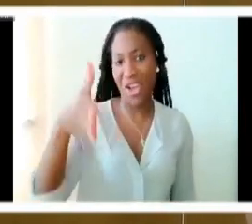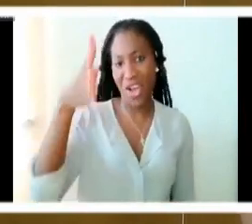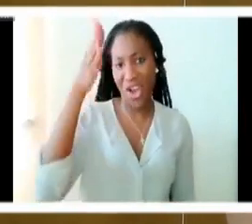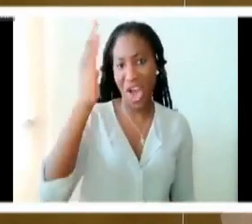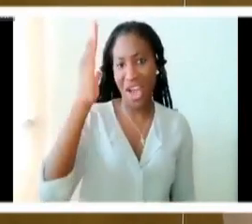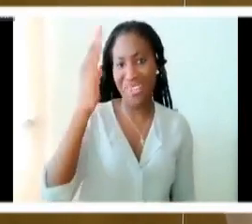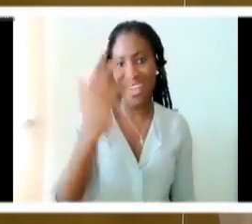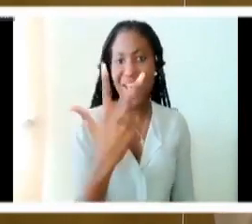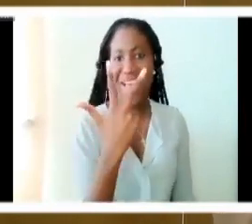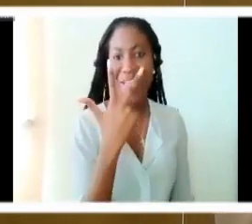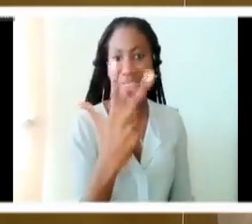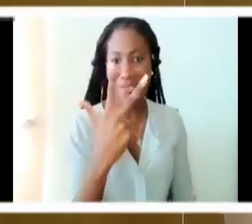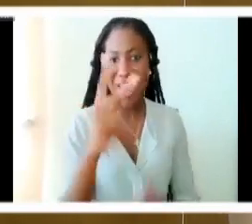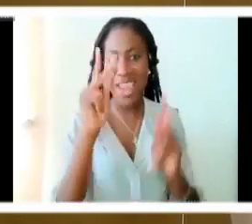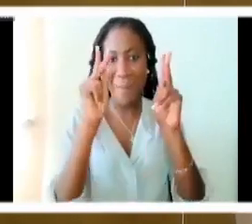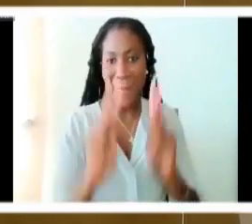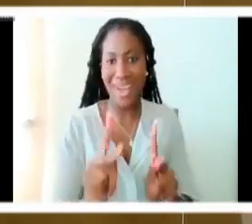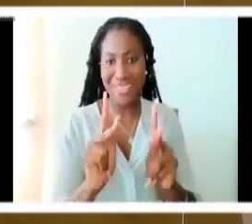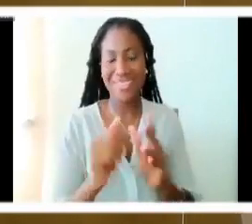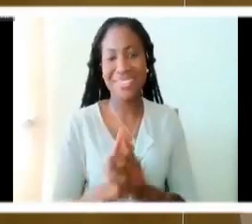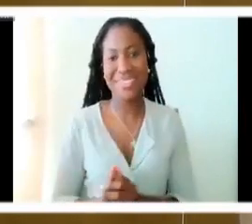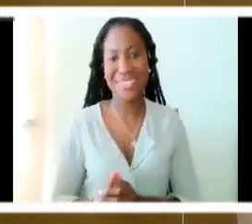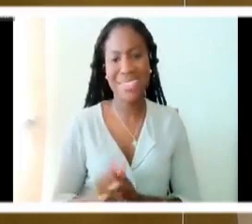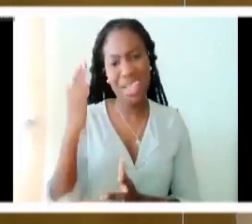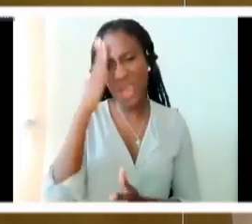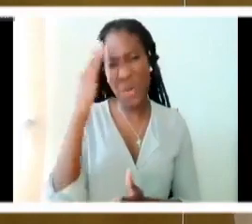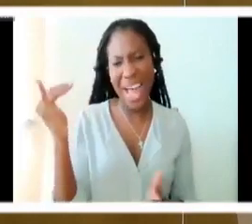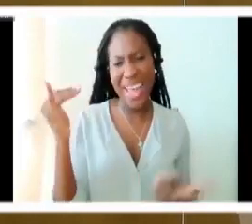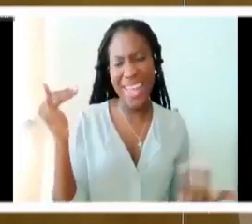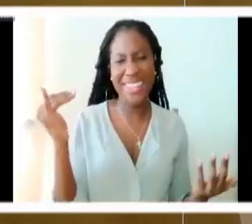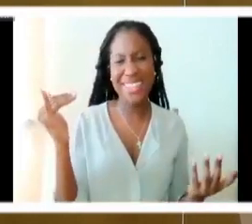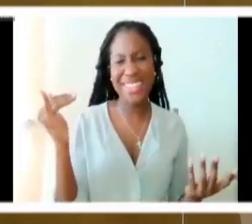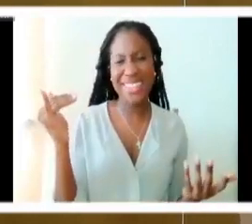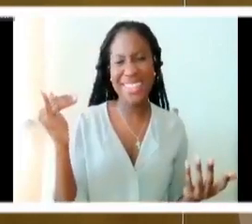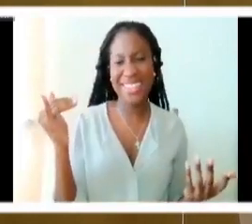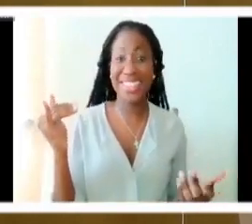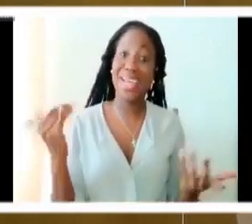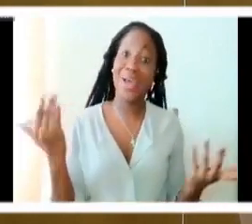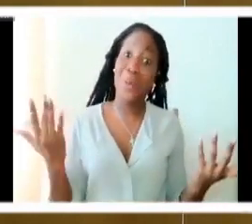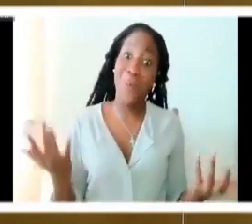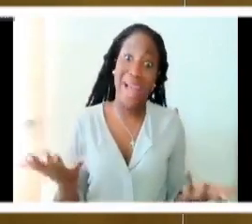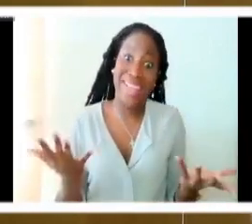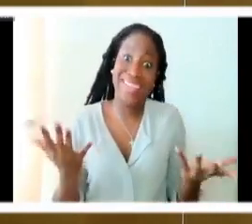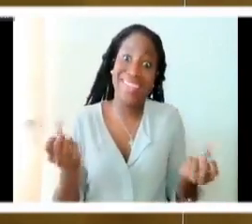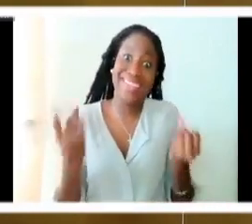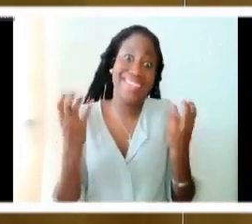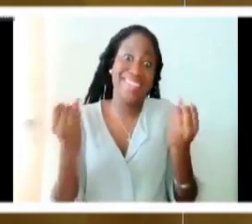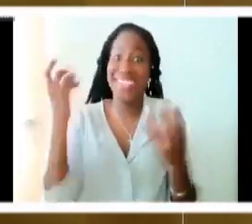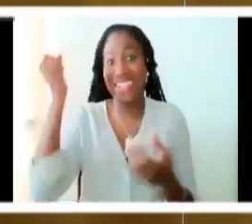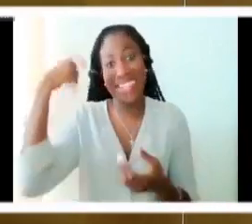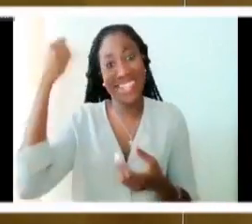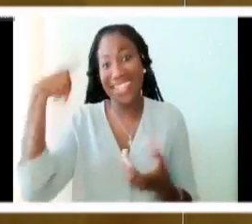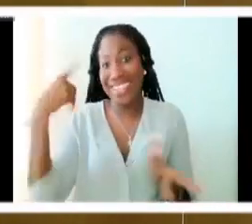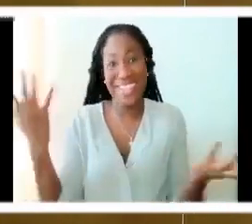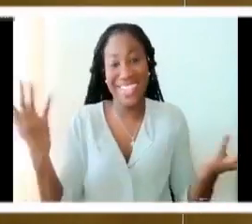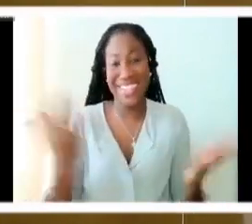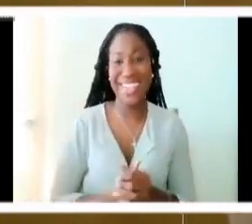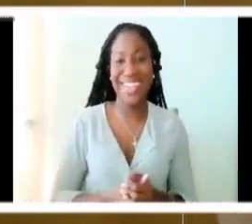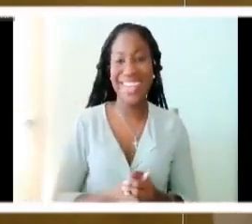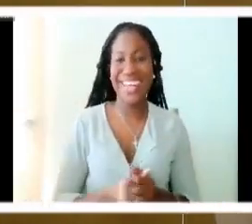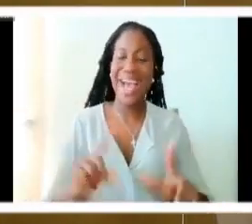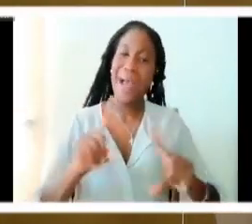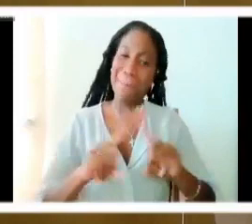persons. Why? Well, that is a million dollar question, you know. And here's my best at it.